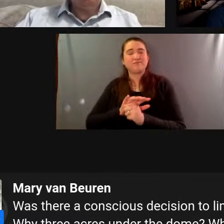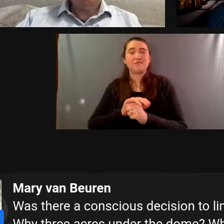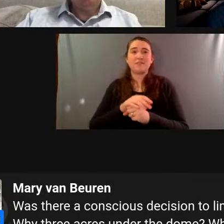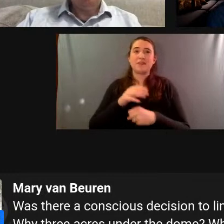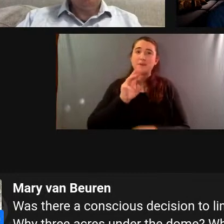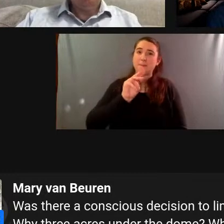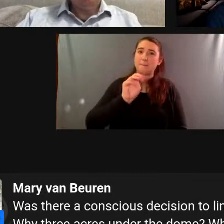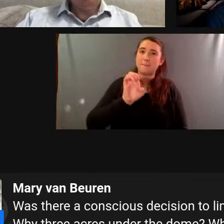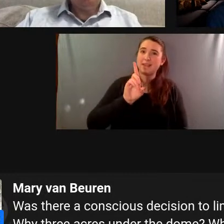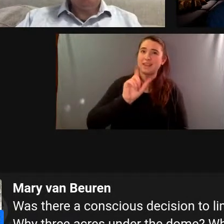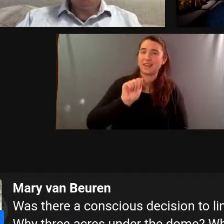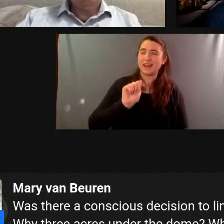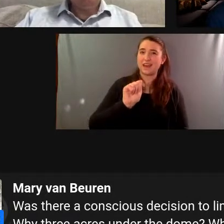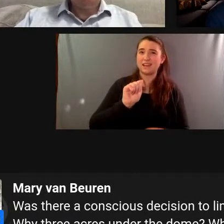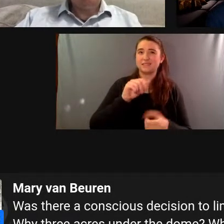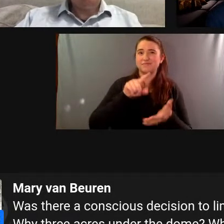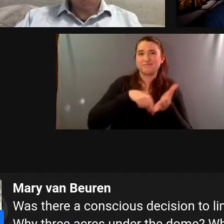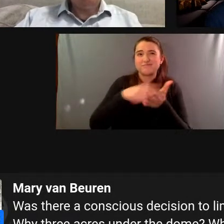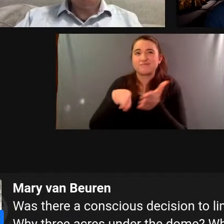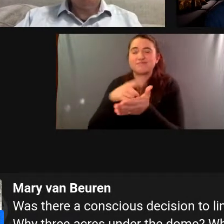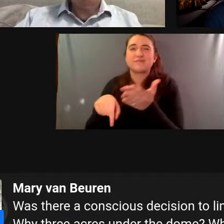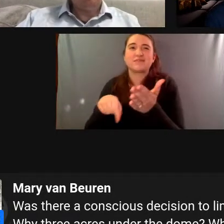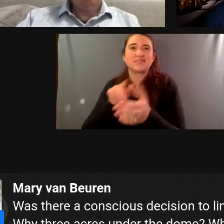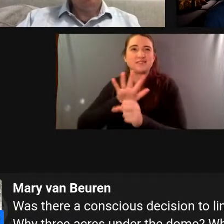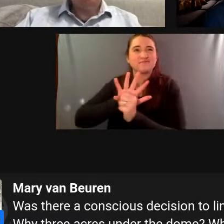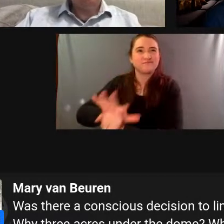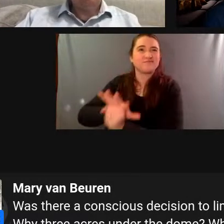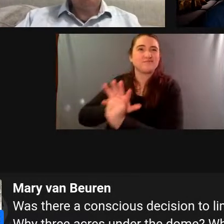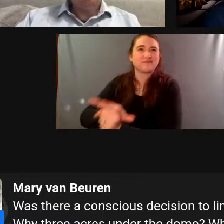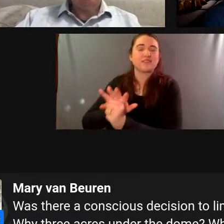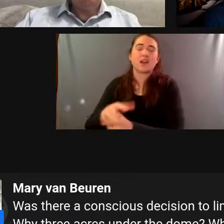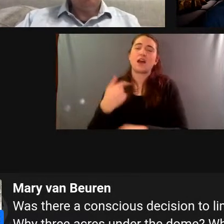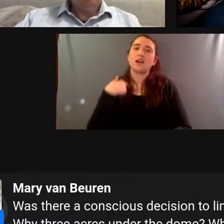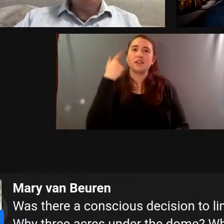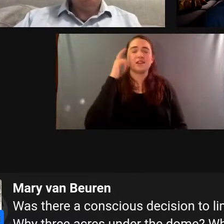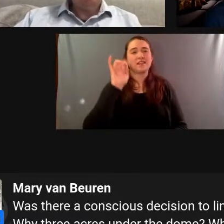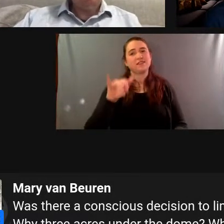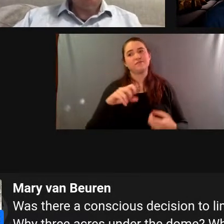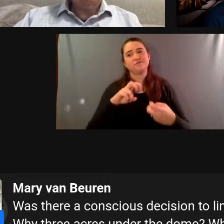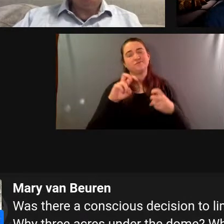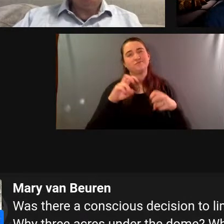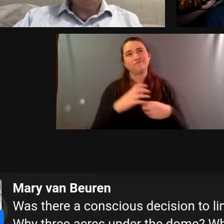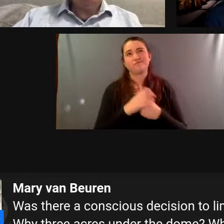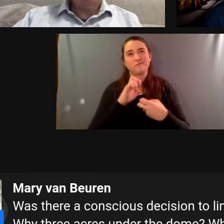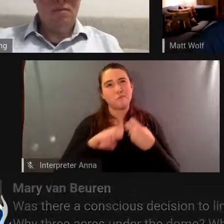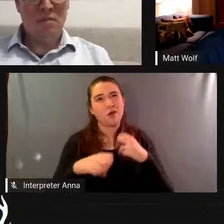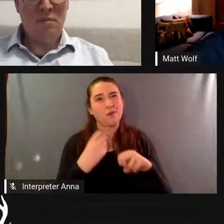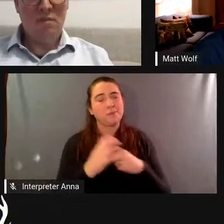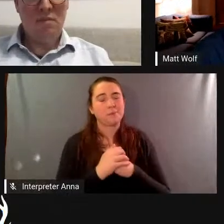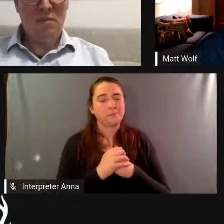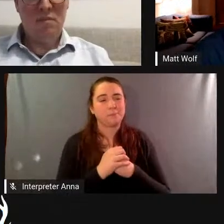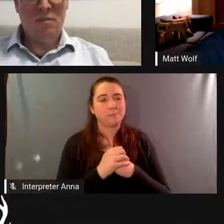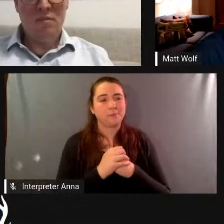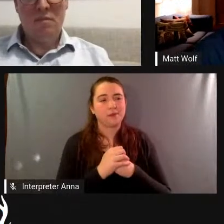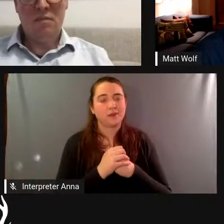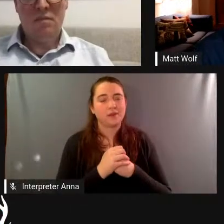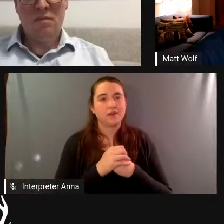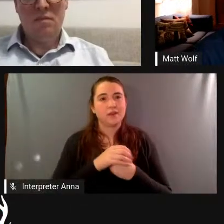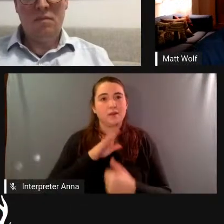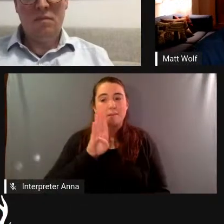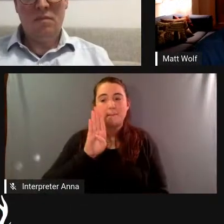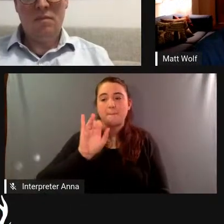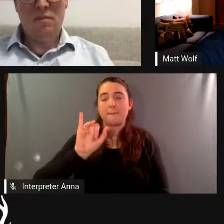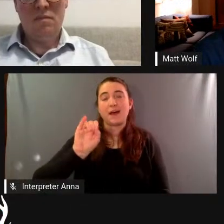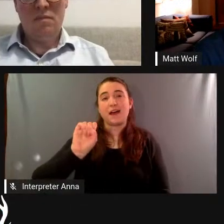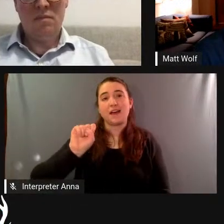i think that was more of an issue than the expenditures biosphere two is remarkable that we could